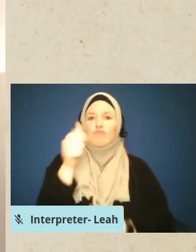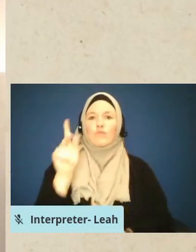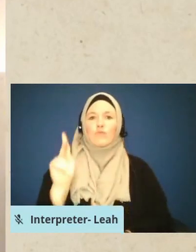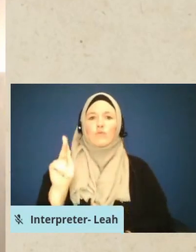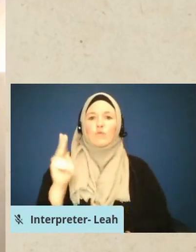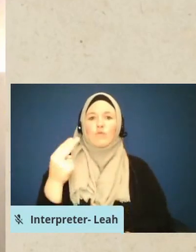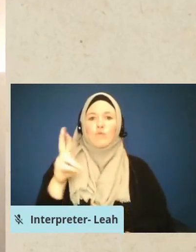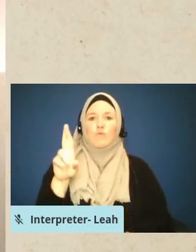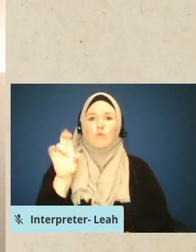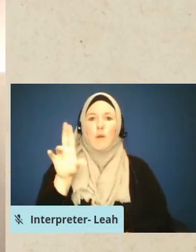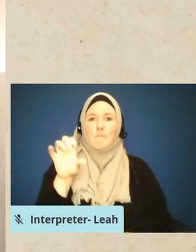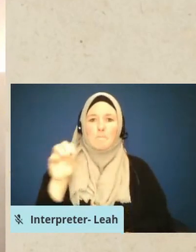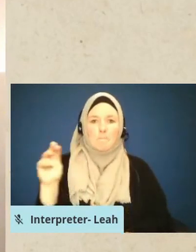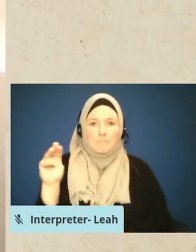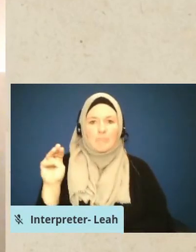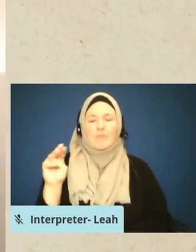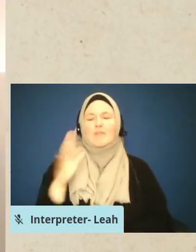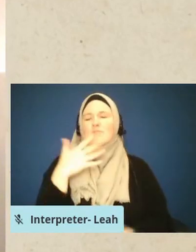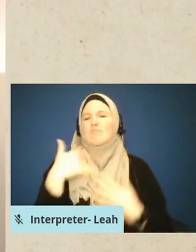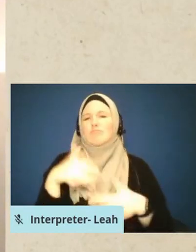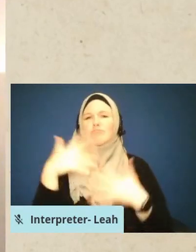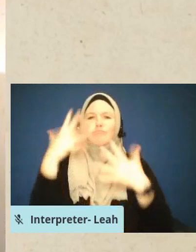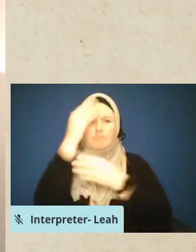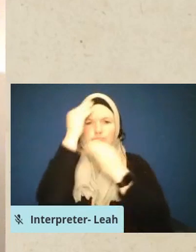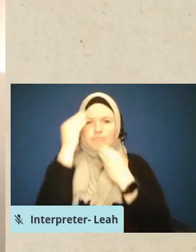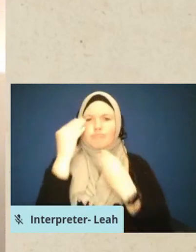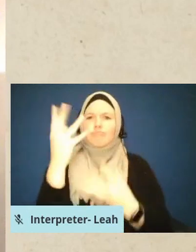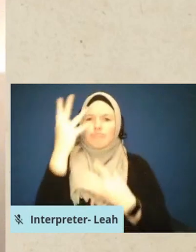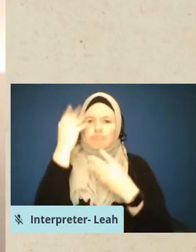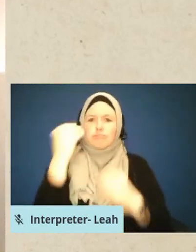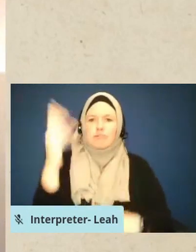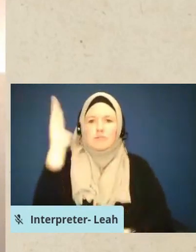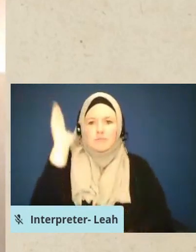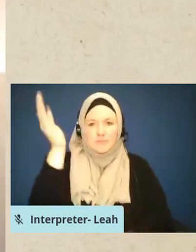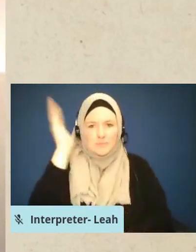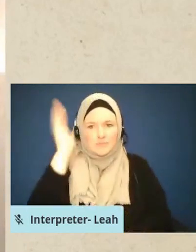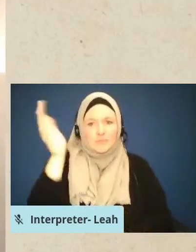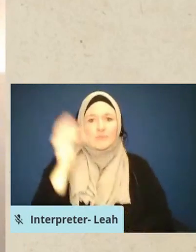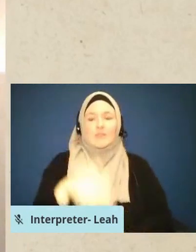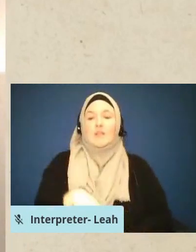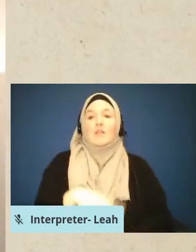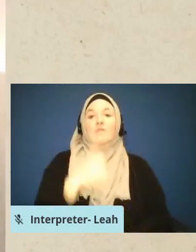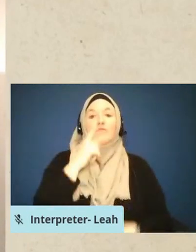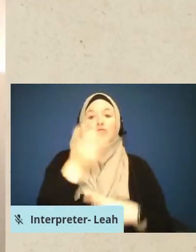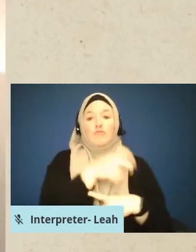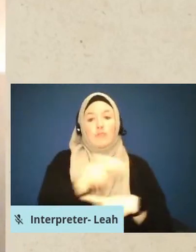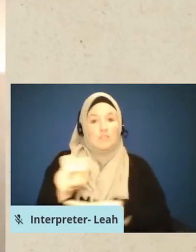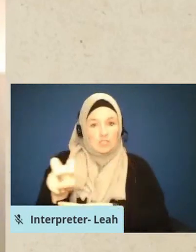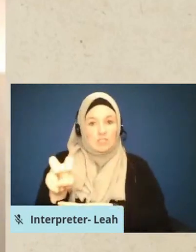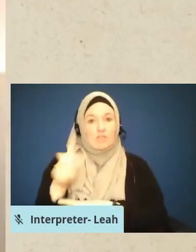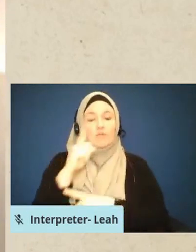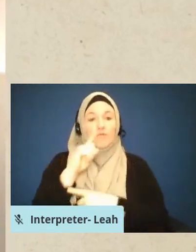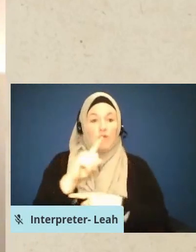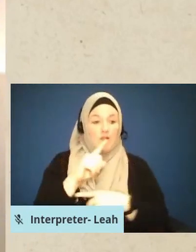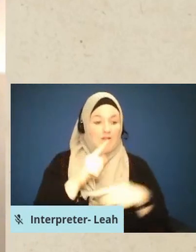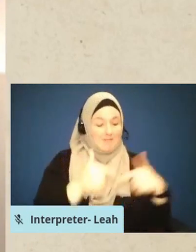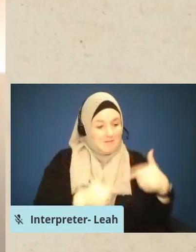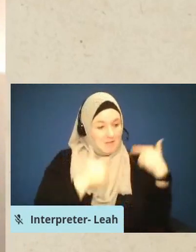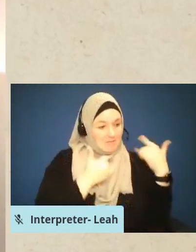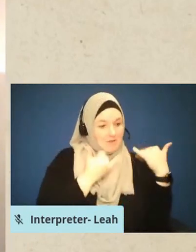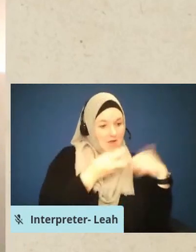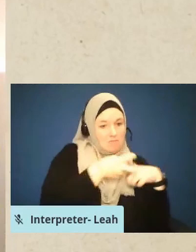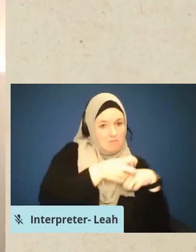very informative presentation. Matters of transitioning from this life to the next